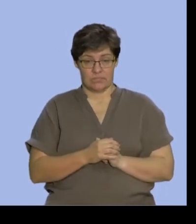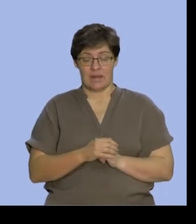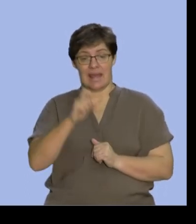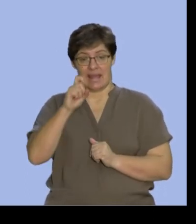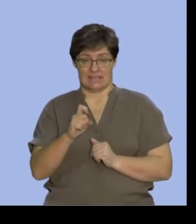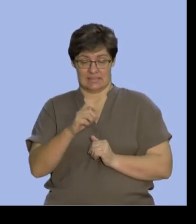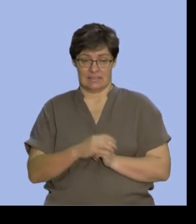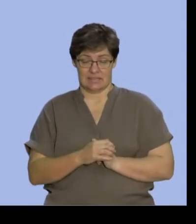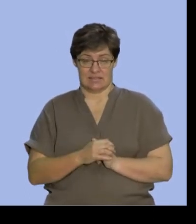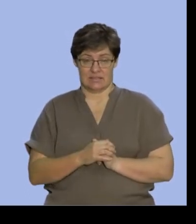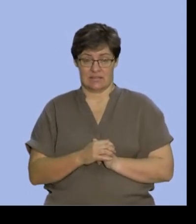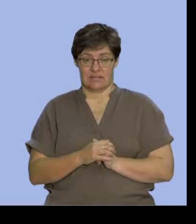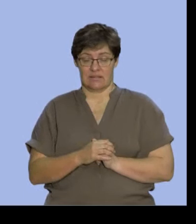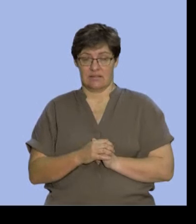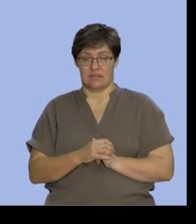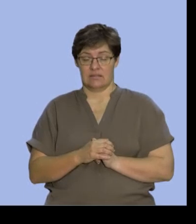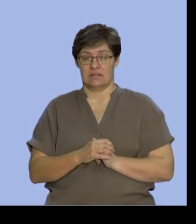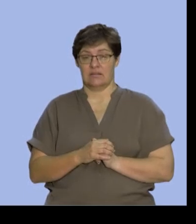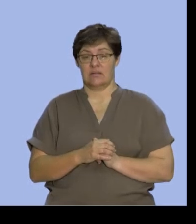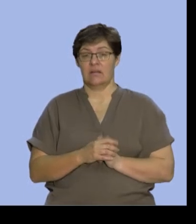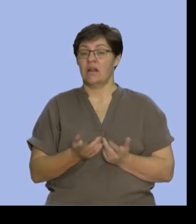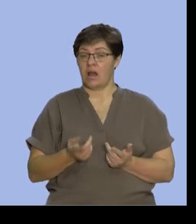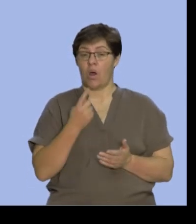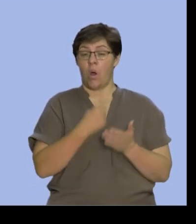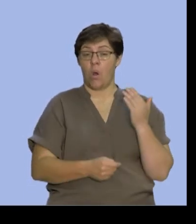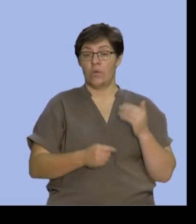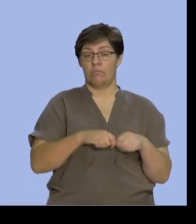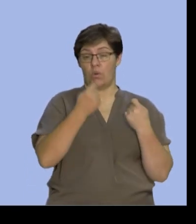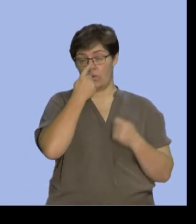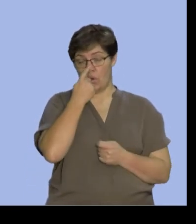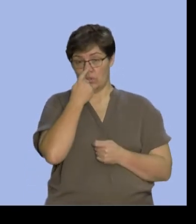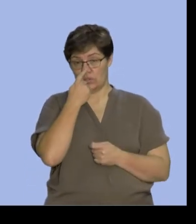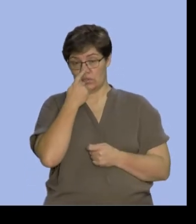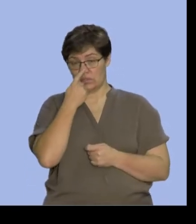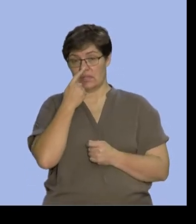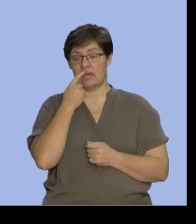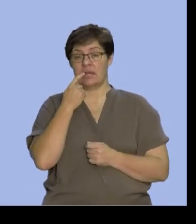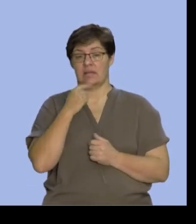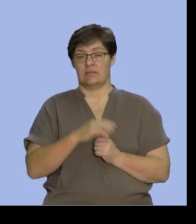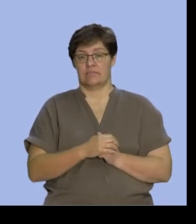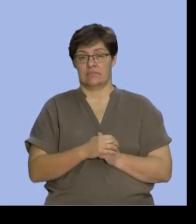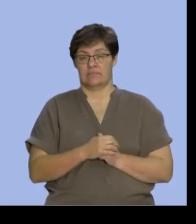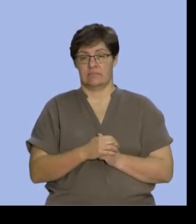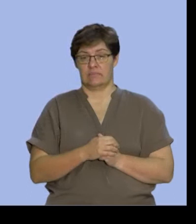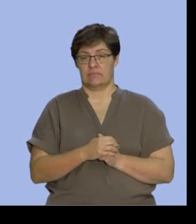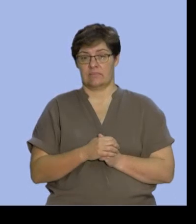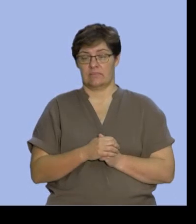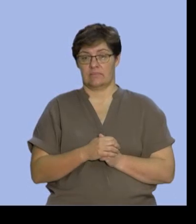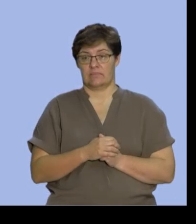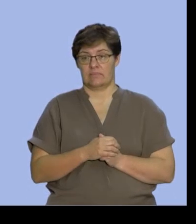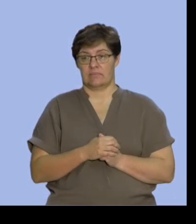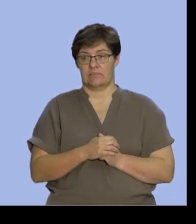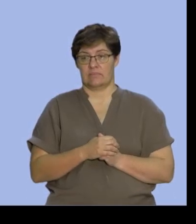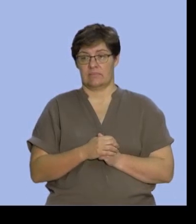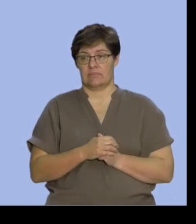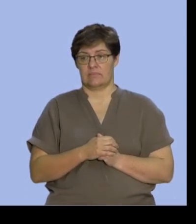So what's left over, the people that only broke the nose, is 11. Sorry, not 11.